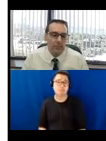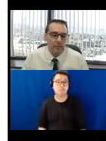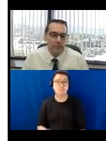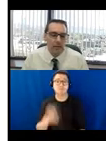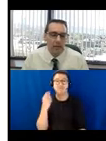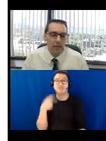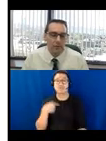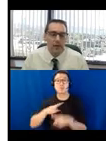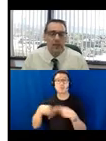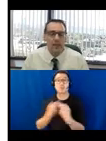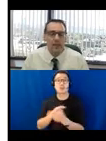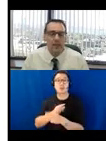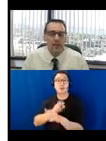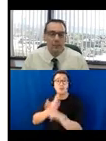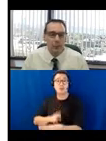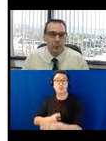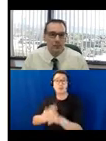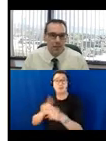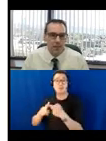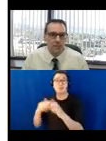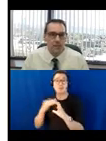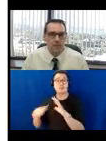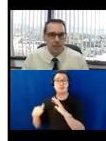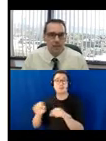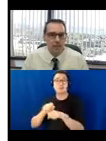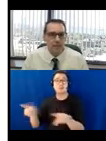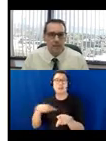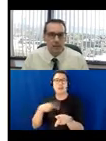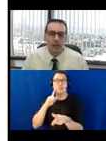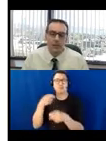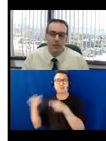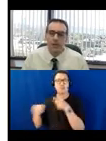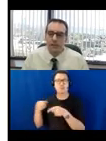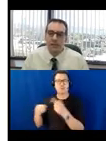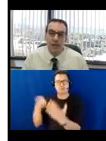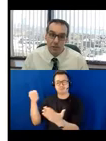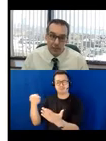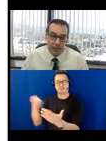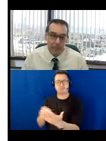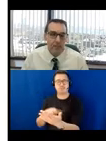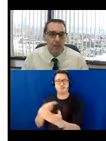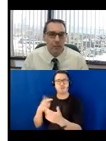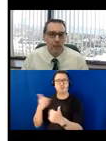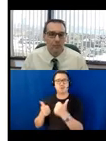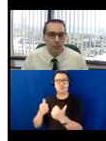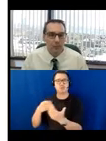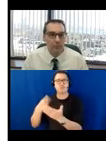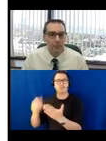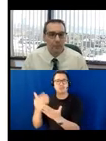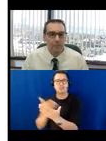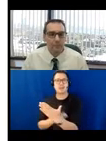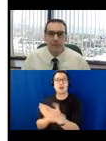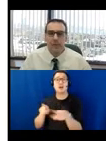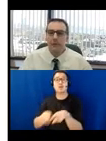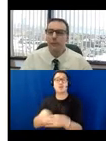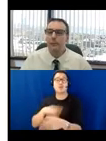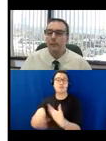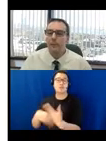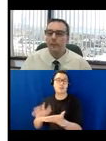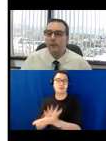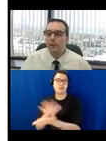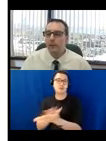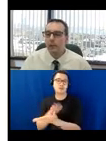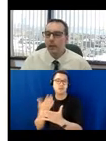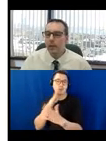emails, I will try to indicate the appropriate sections of that checklist, along with sharing the entire checklist with everyone. So thank you.